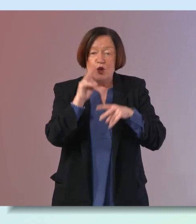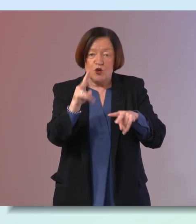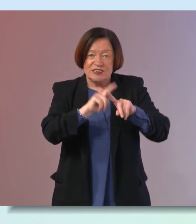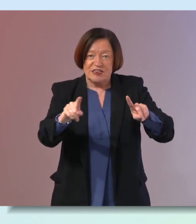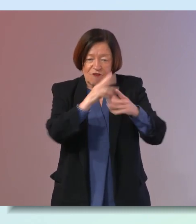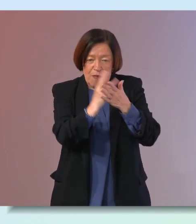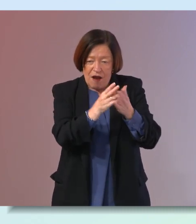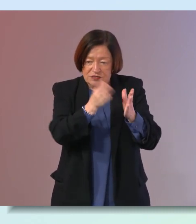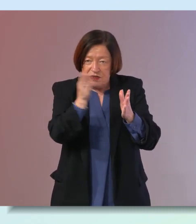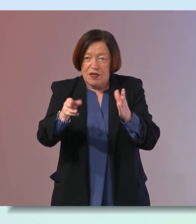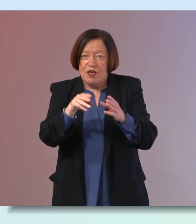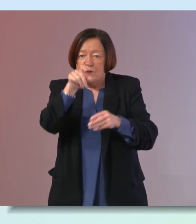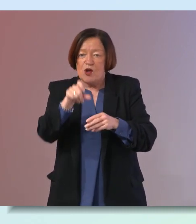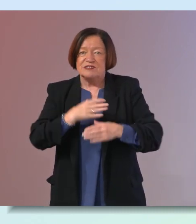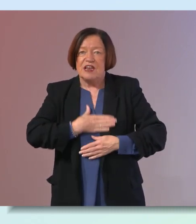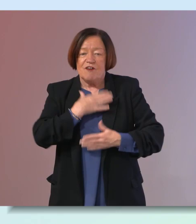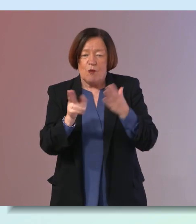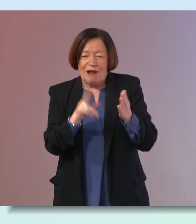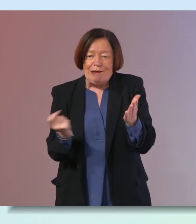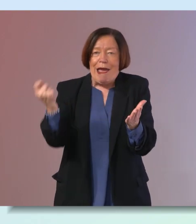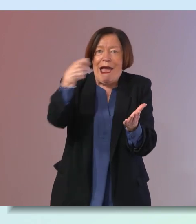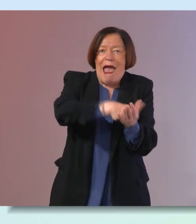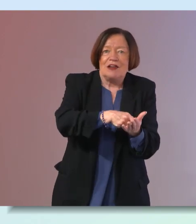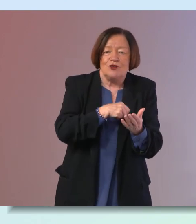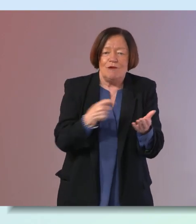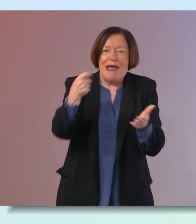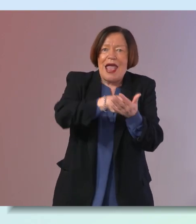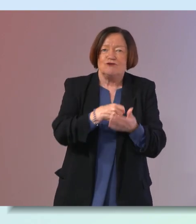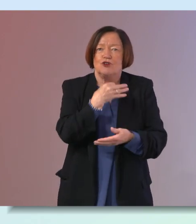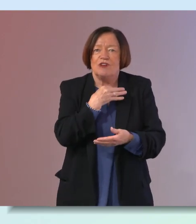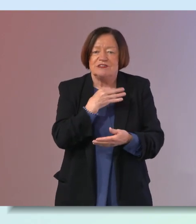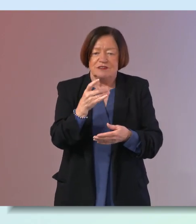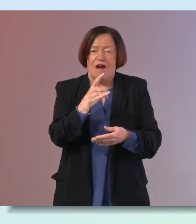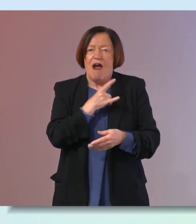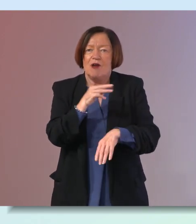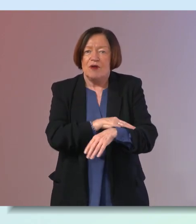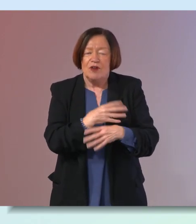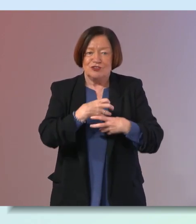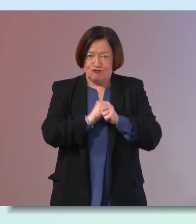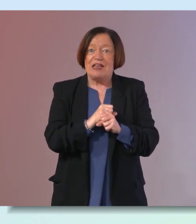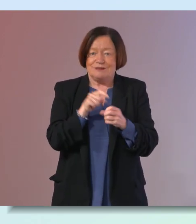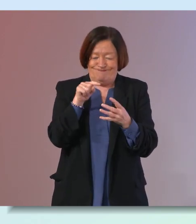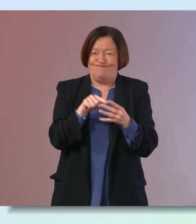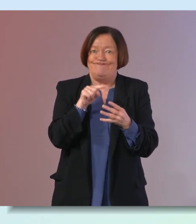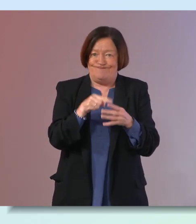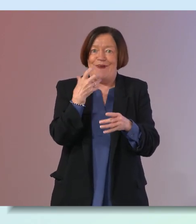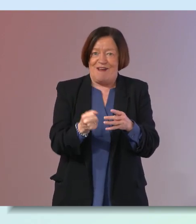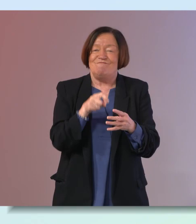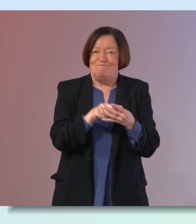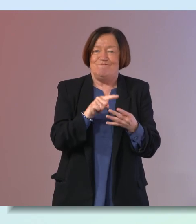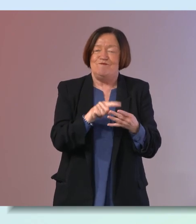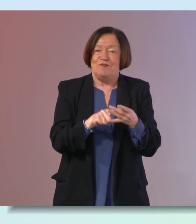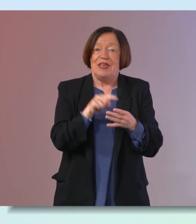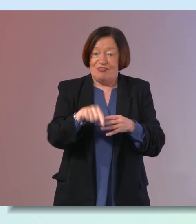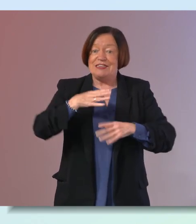aspects of someone's life and what could contribute extra risk to heart disease stress is there and that's